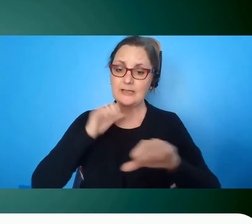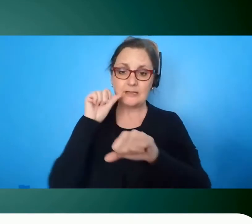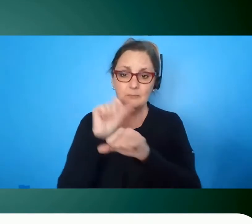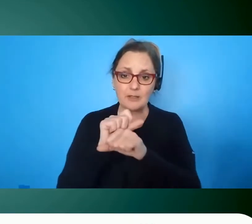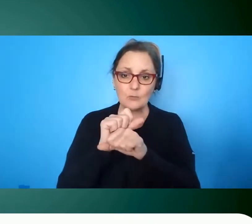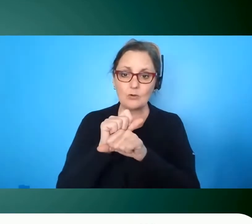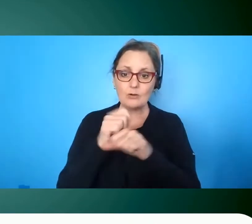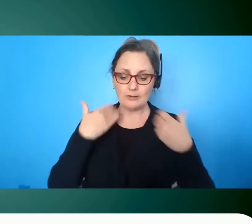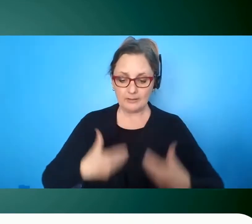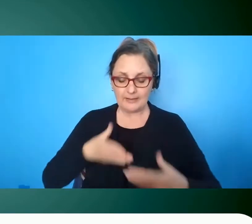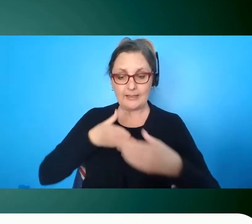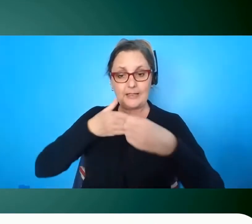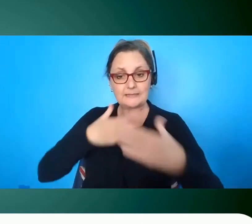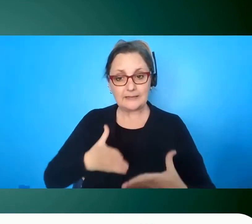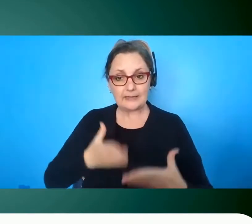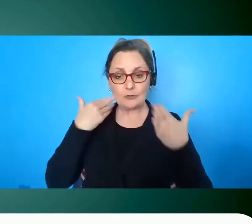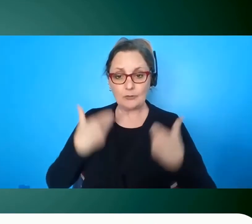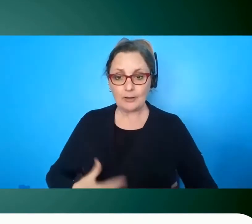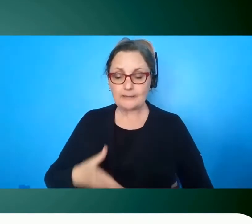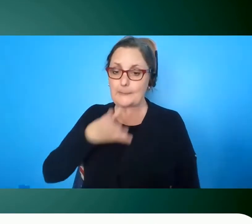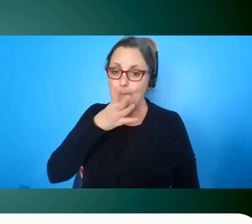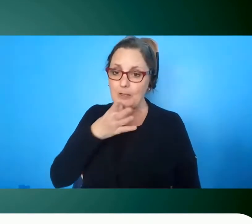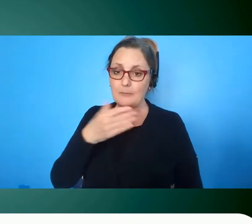as a mom as a wife